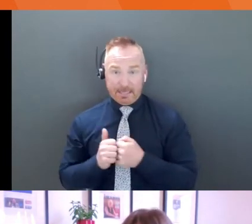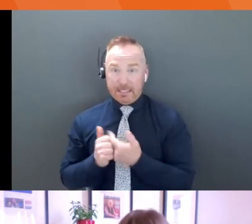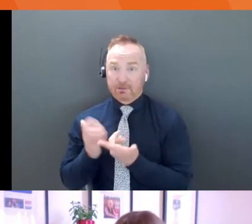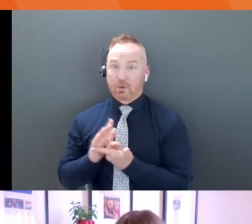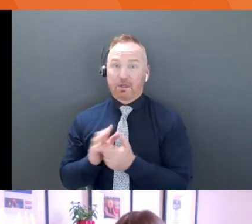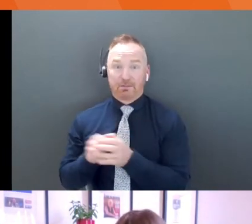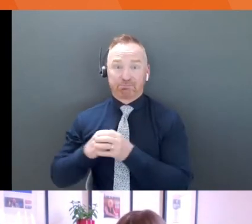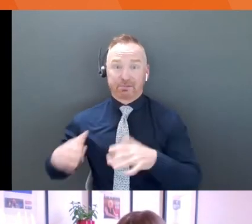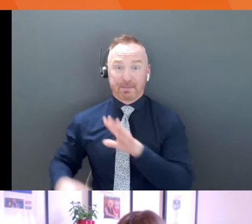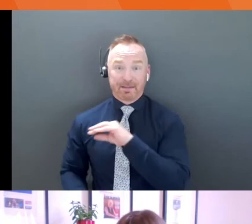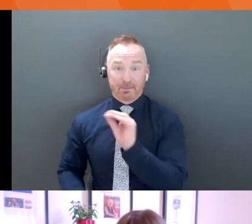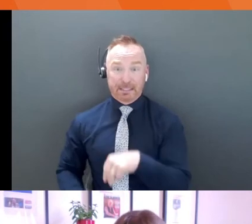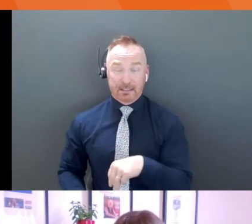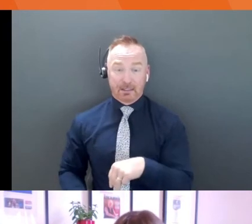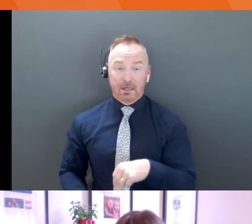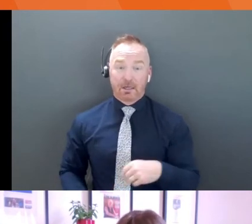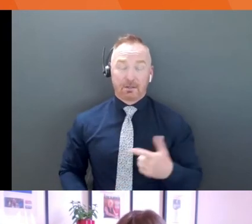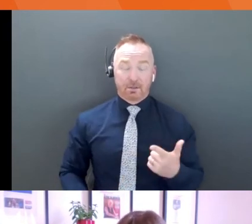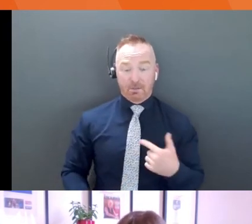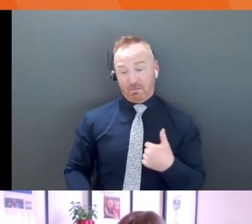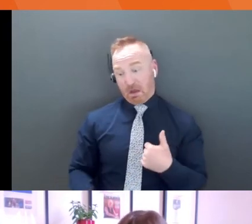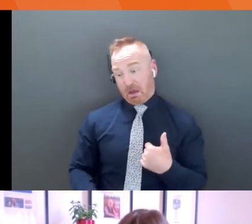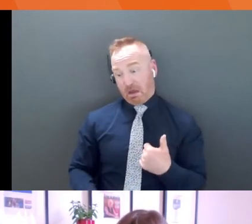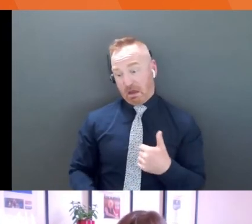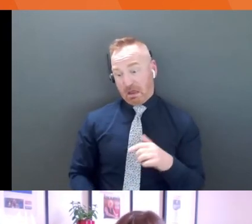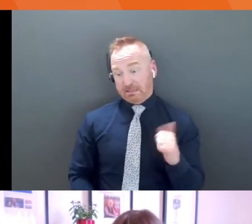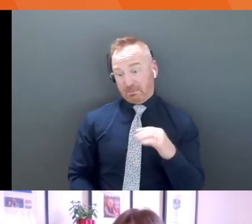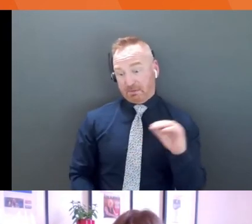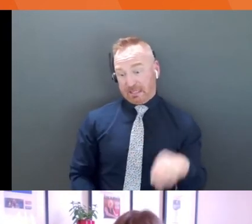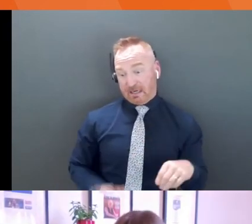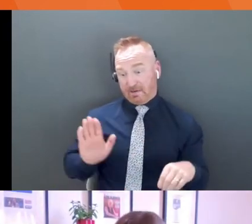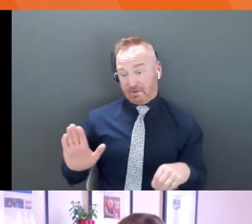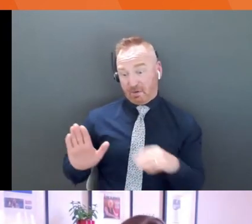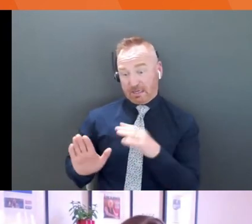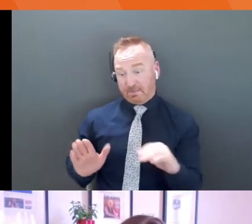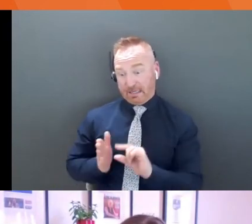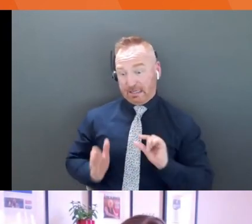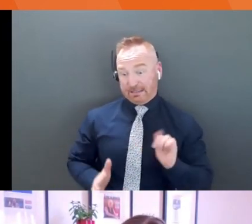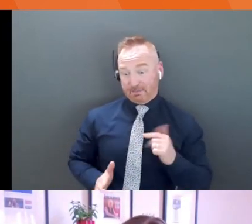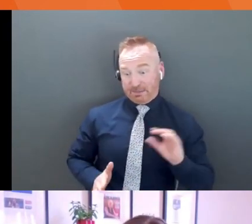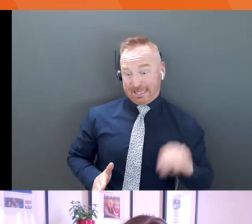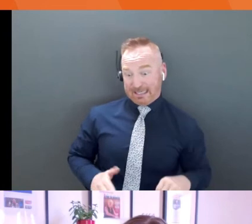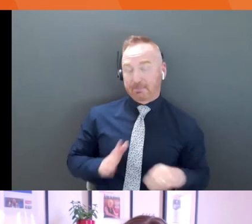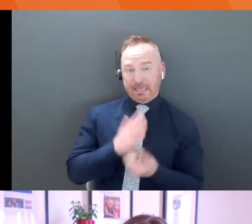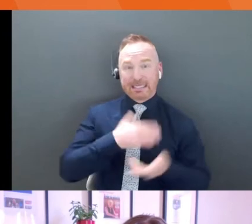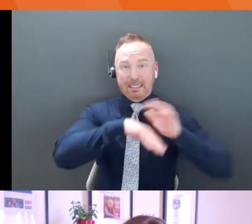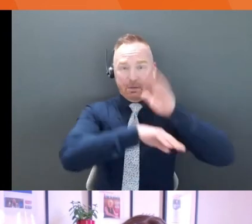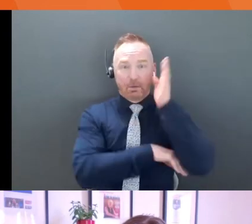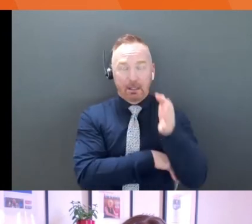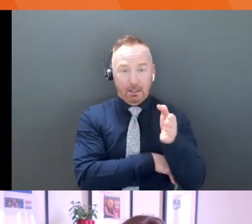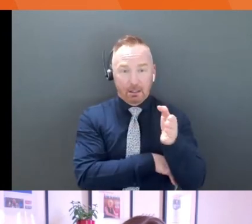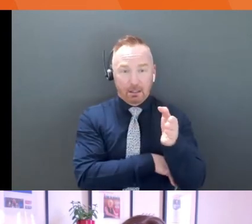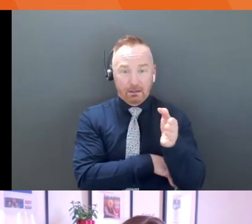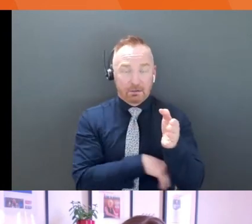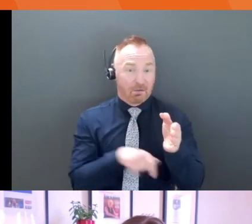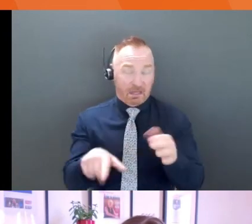meaning my profit of your 10% of your company is going to increase. Like it's as simple as that. So, um, I would say in